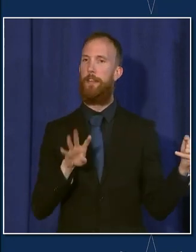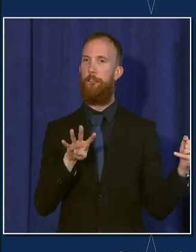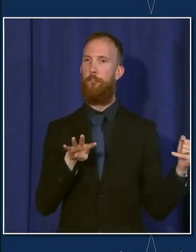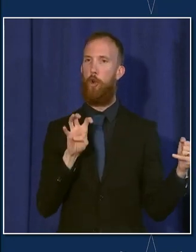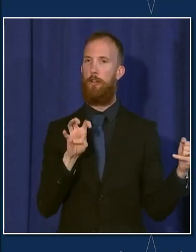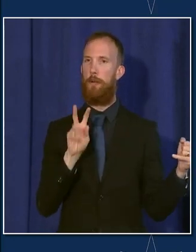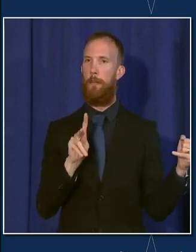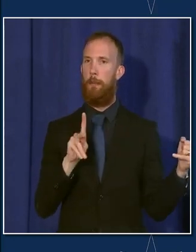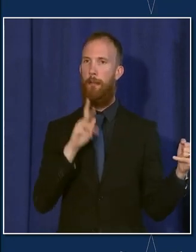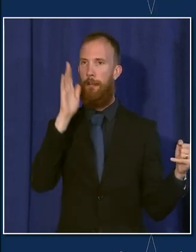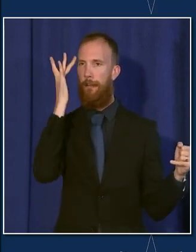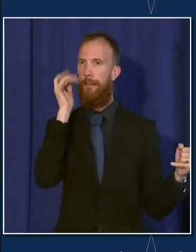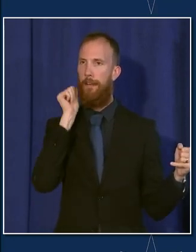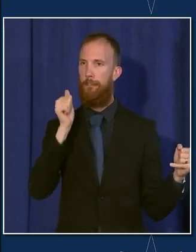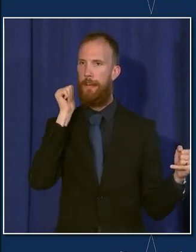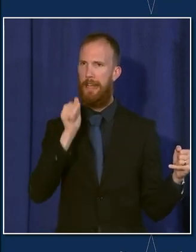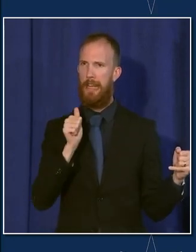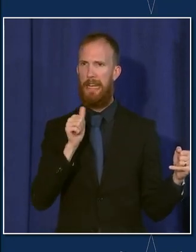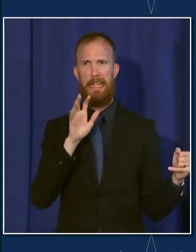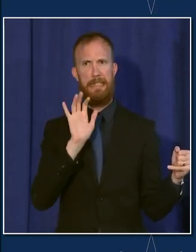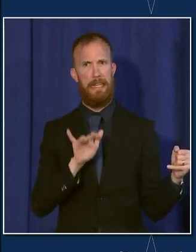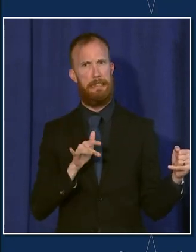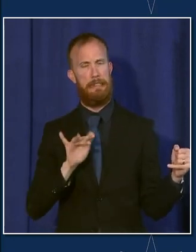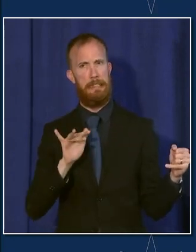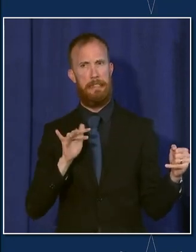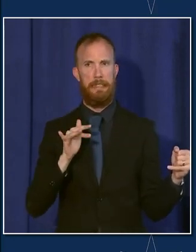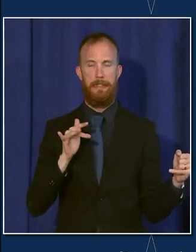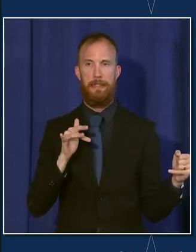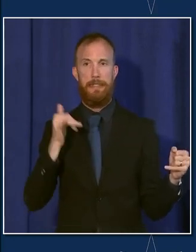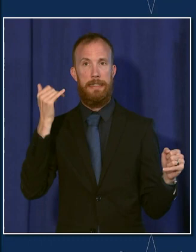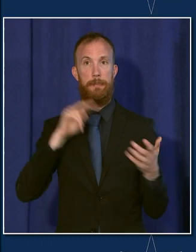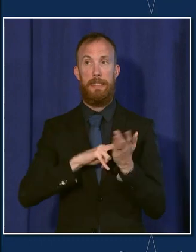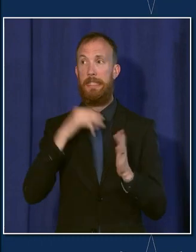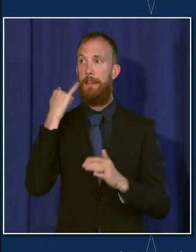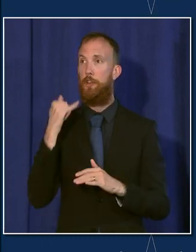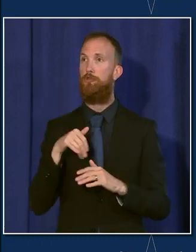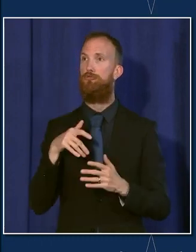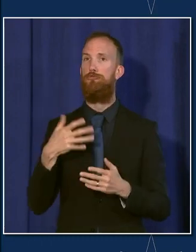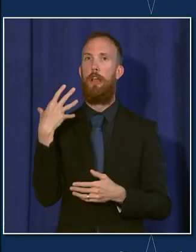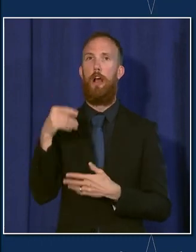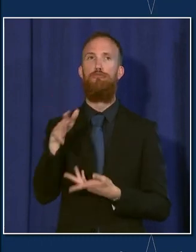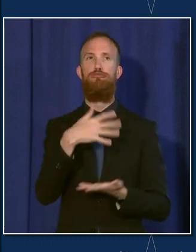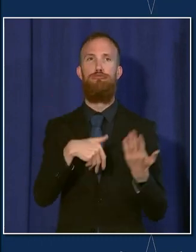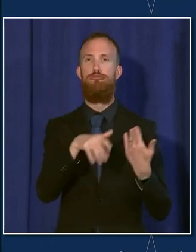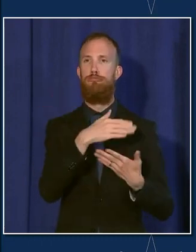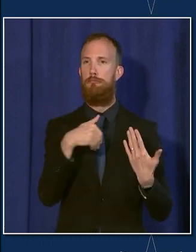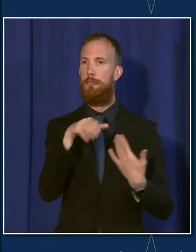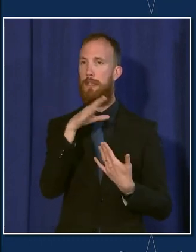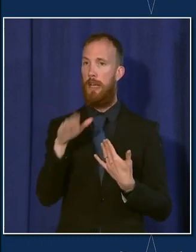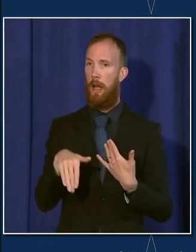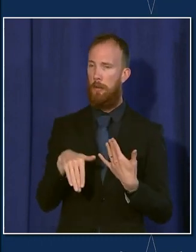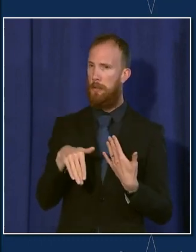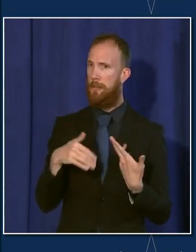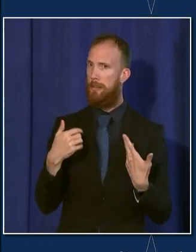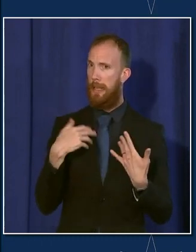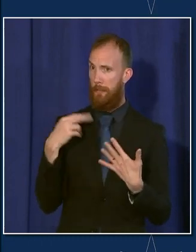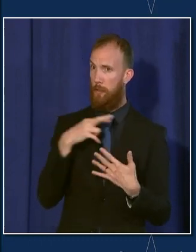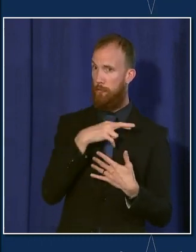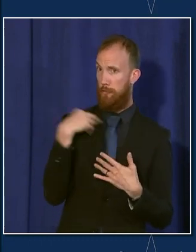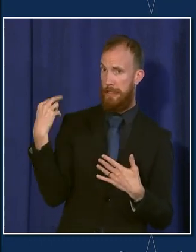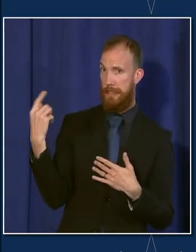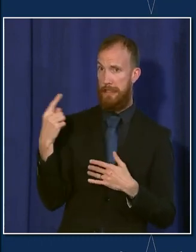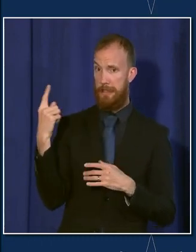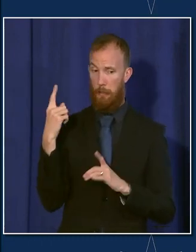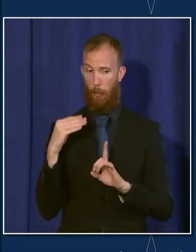400 cases per day is concerning. It means that if you're out and about in Chicago, the risk of you potentially being exposed to someone